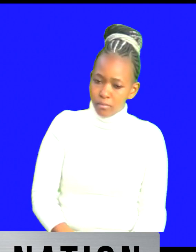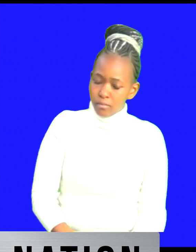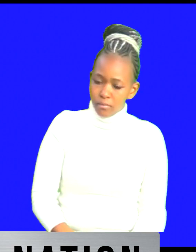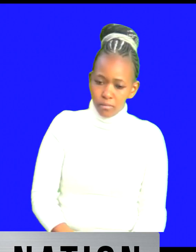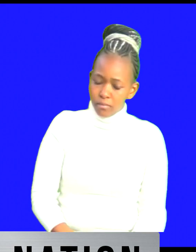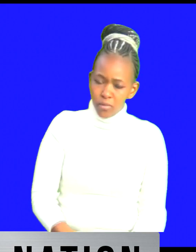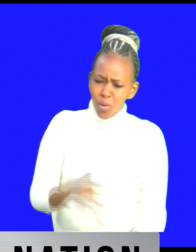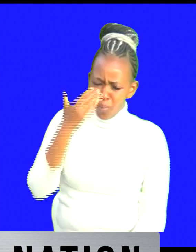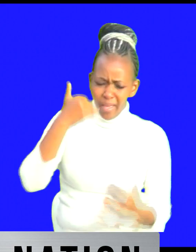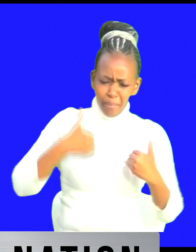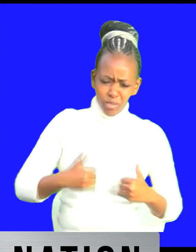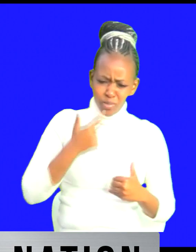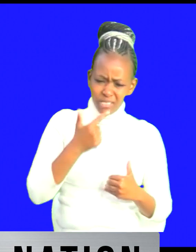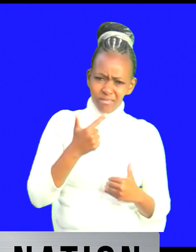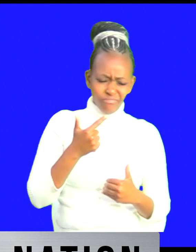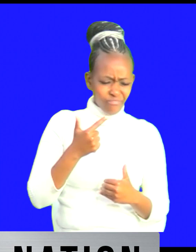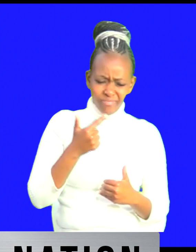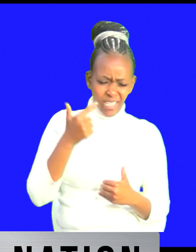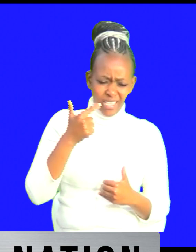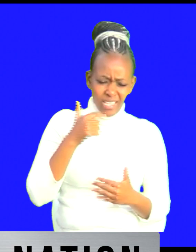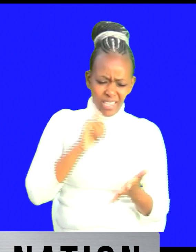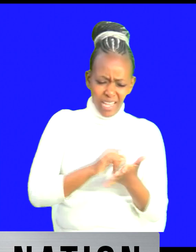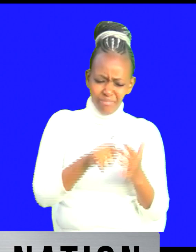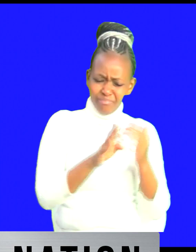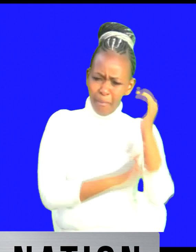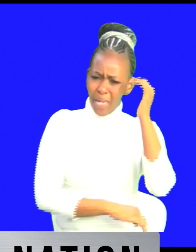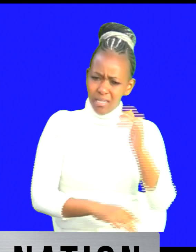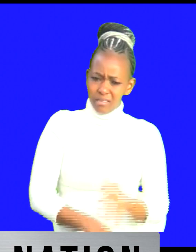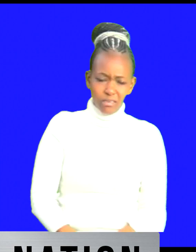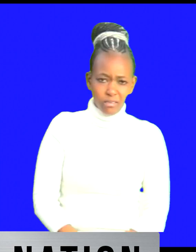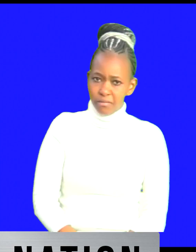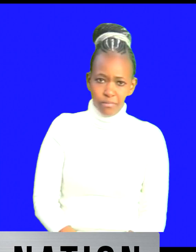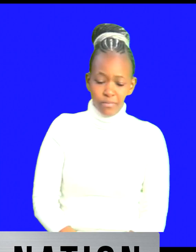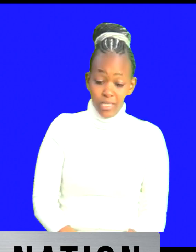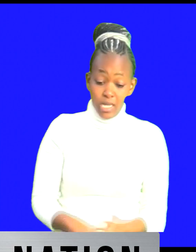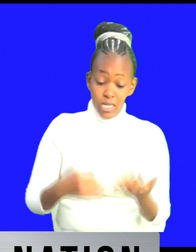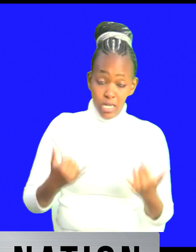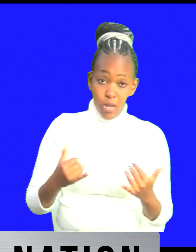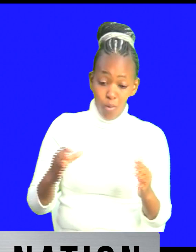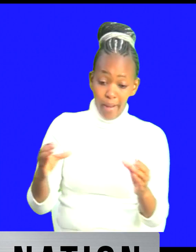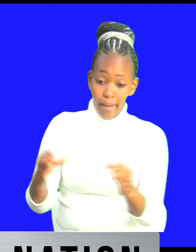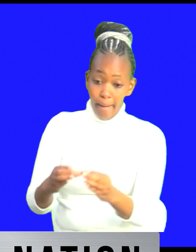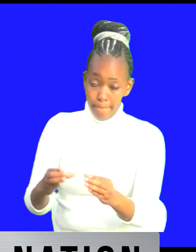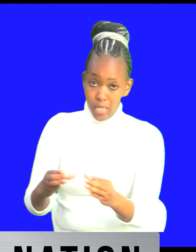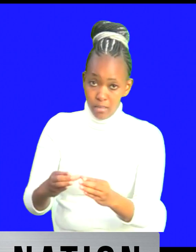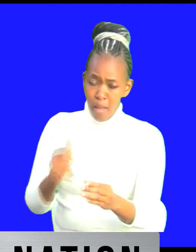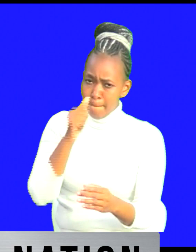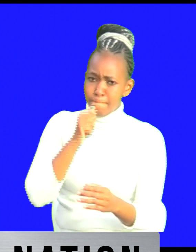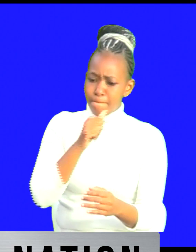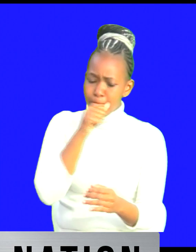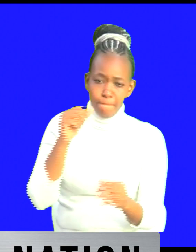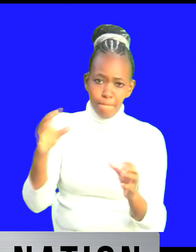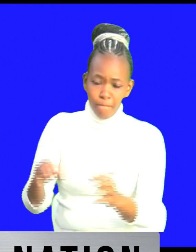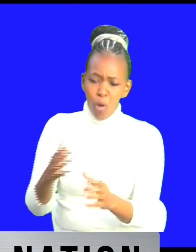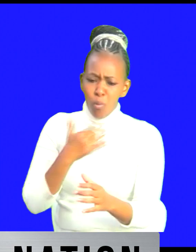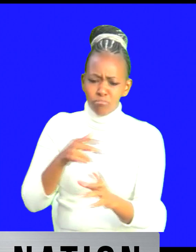thing that is happening yeah the good thing here is so far companies now are coming out the private sector they want to be